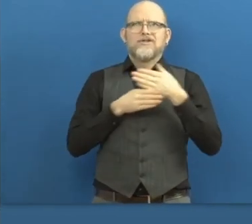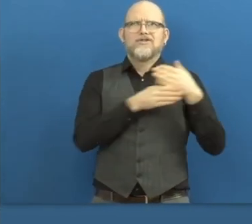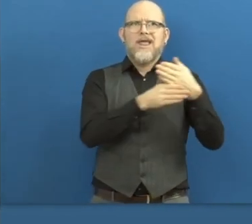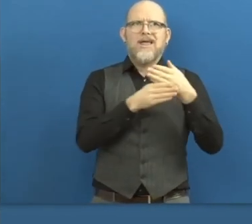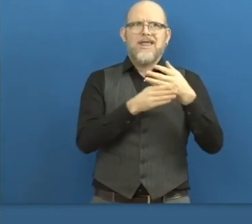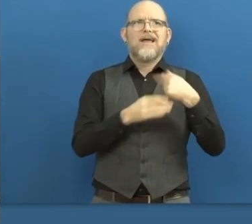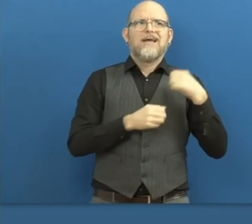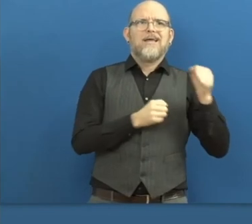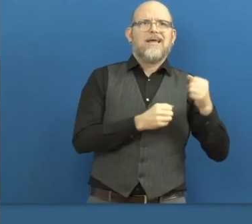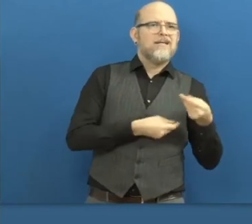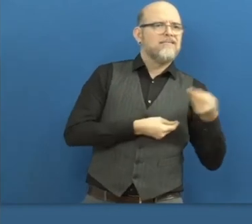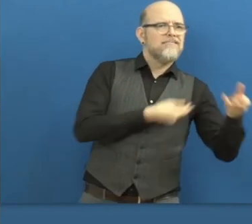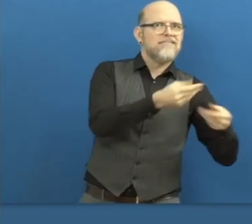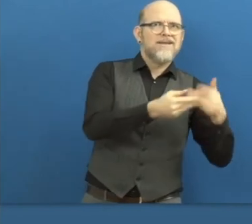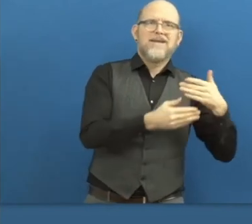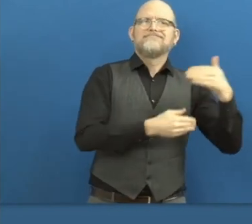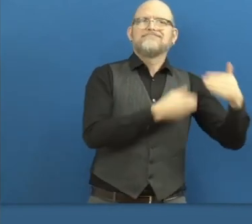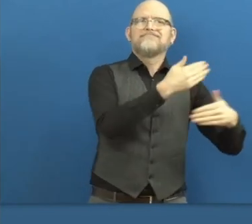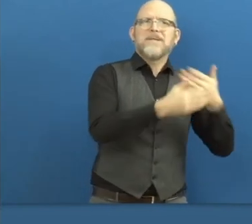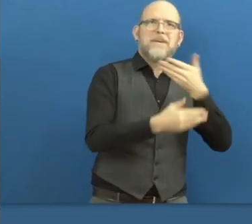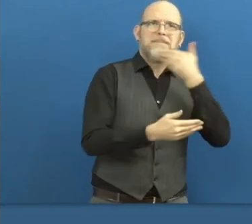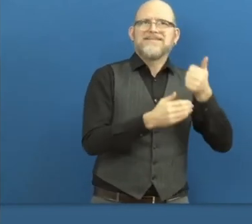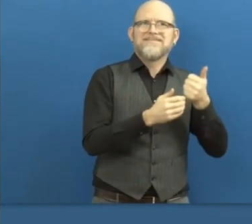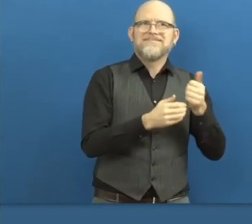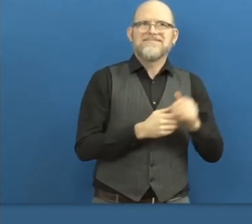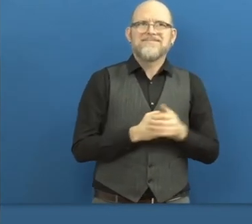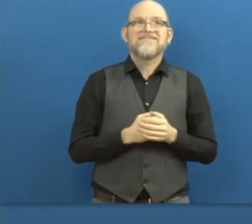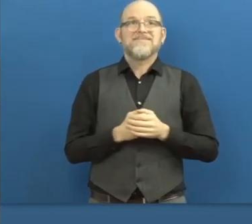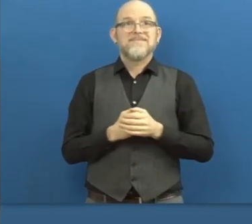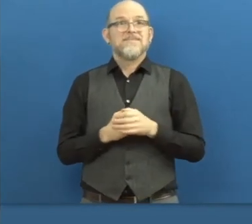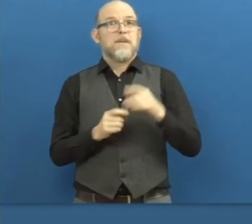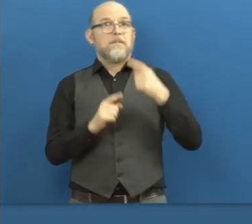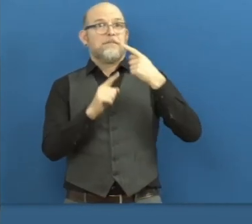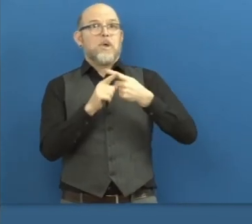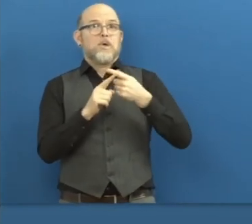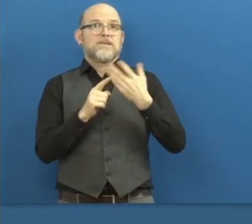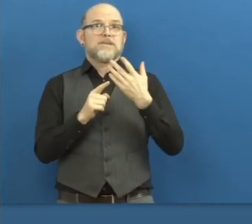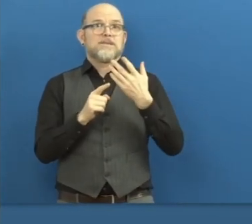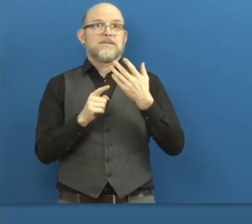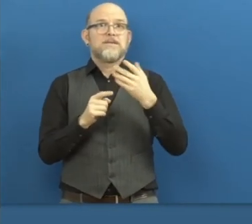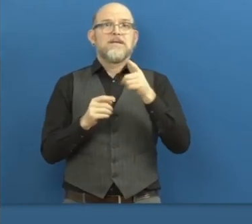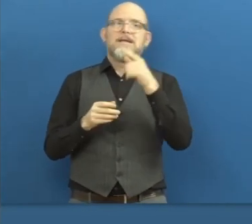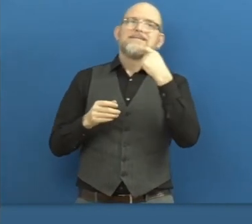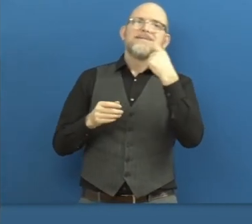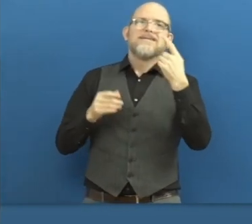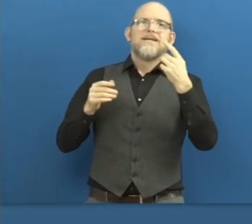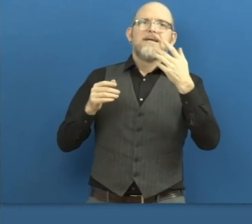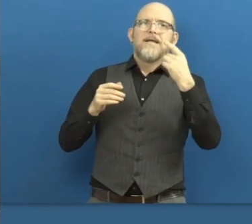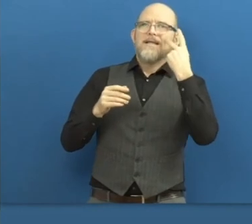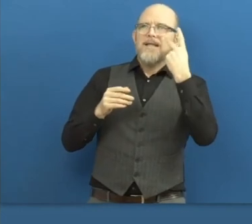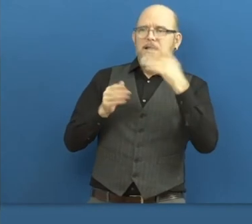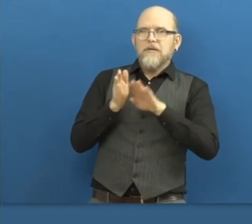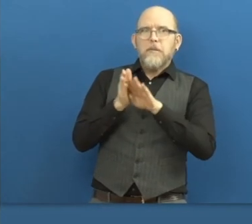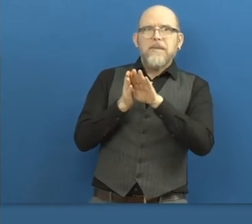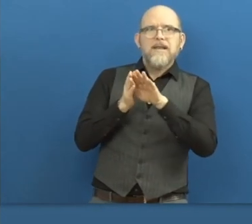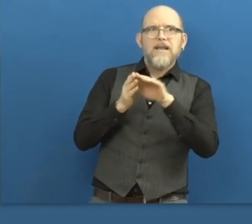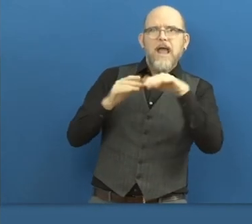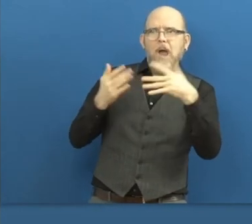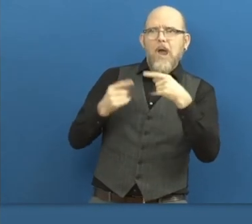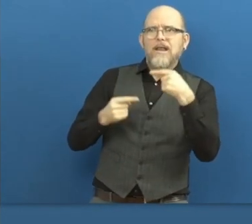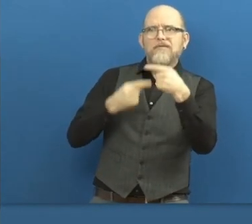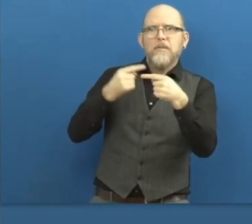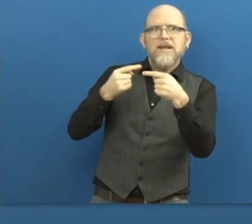Yes, indeed. Absolutely. It's always continuous improvement is required. Wolfgang, quickly before we end. There's not